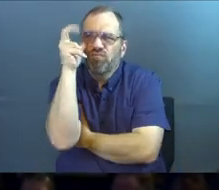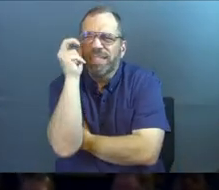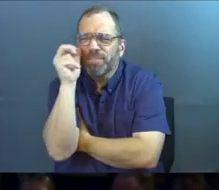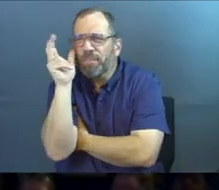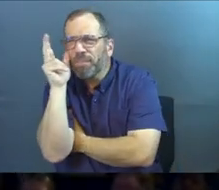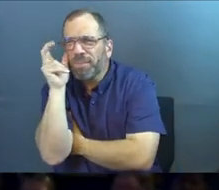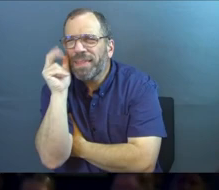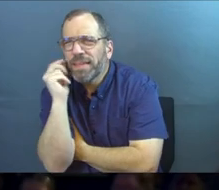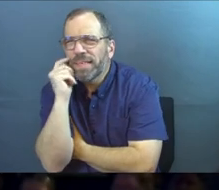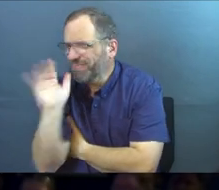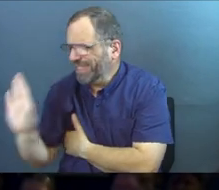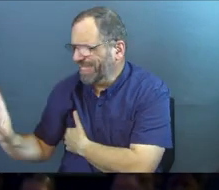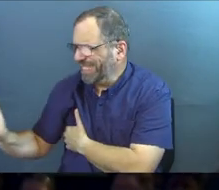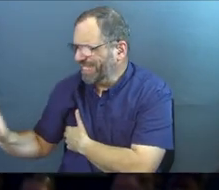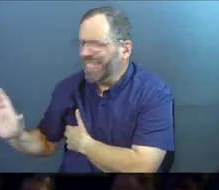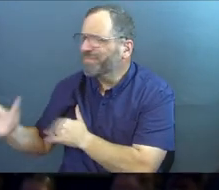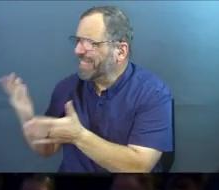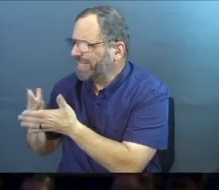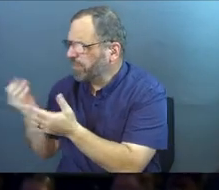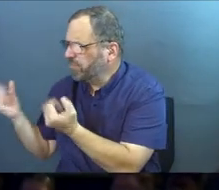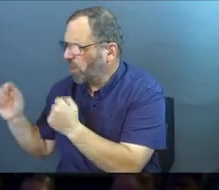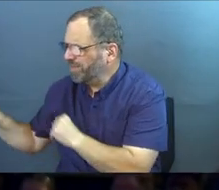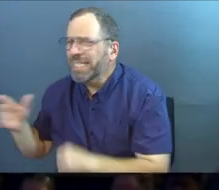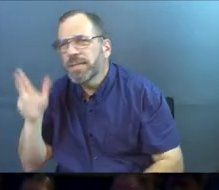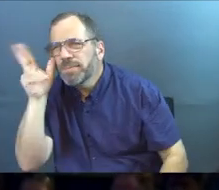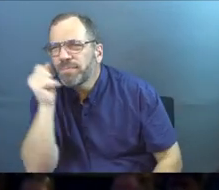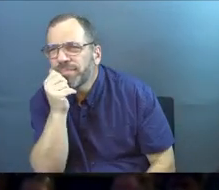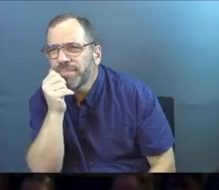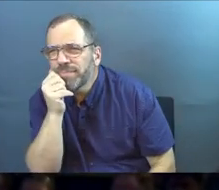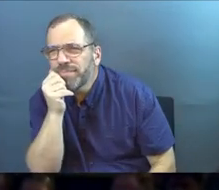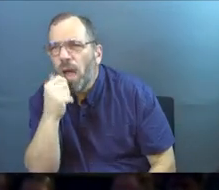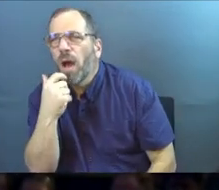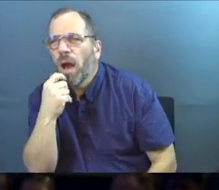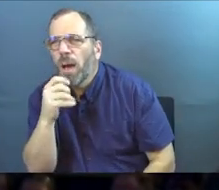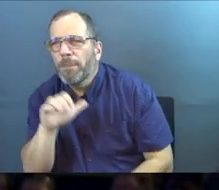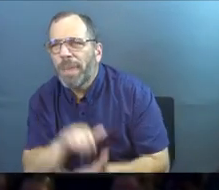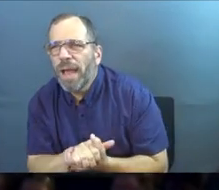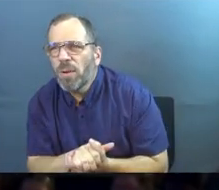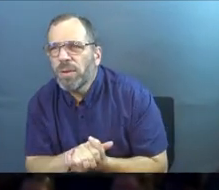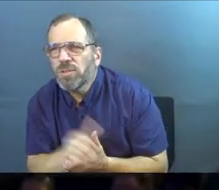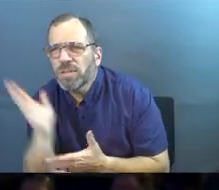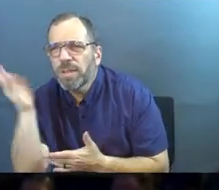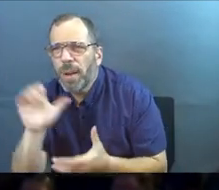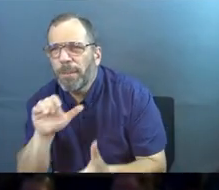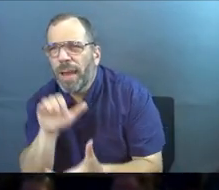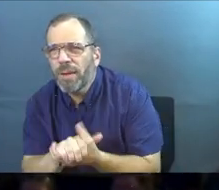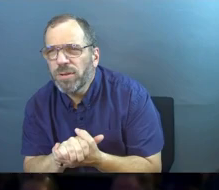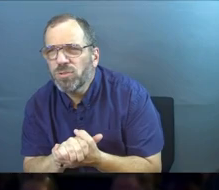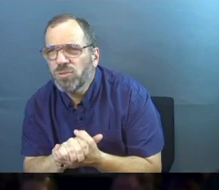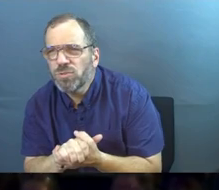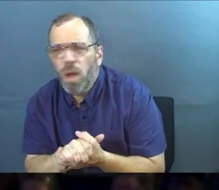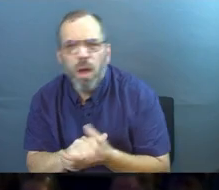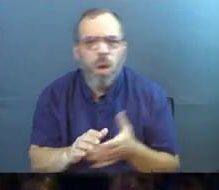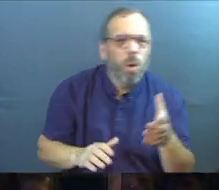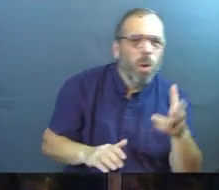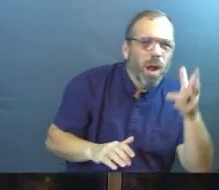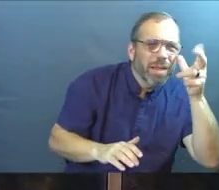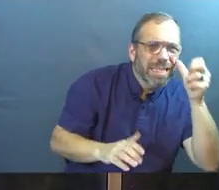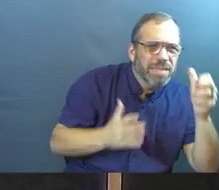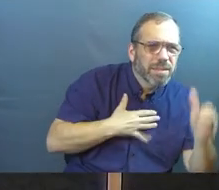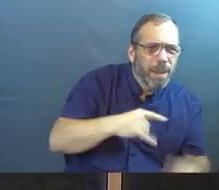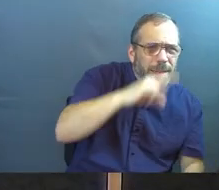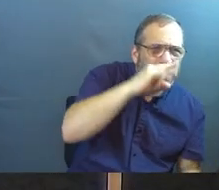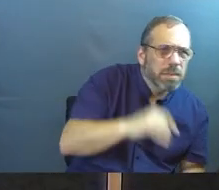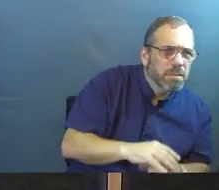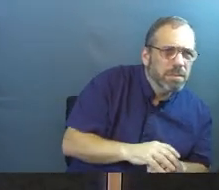trying to listen. You're trying to understand, is this about marriage listening? Maybe this is a marriage seminar. Is this about listening to